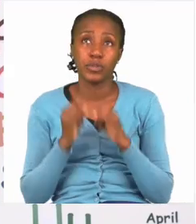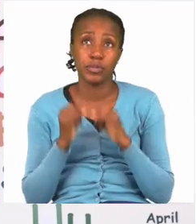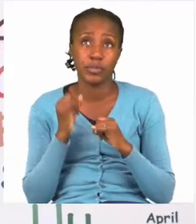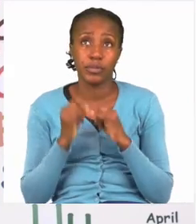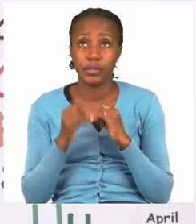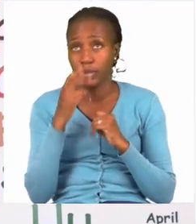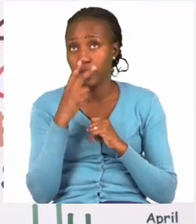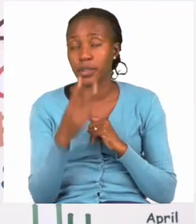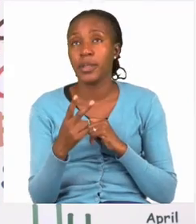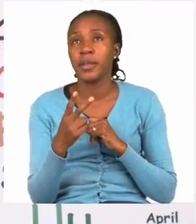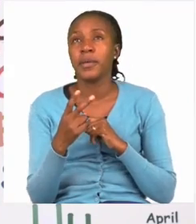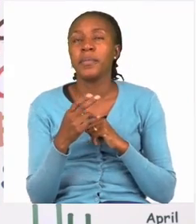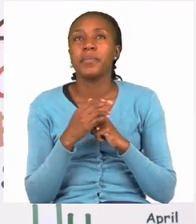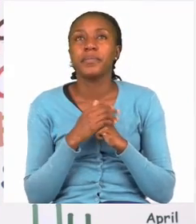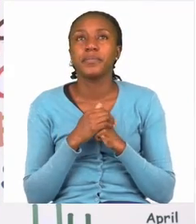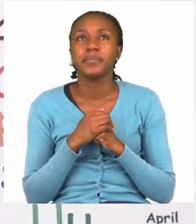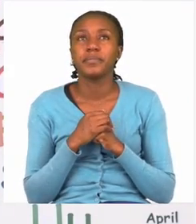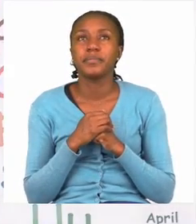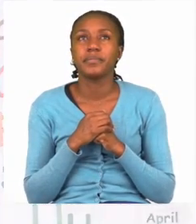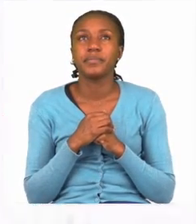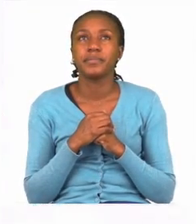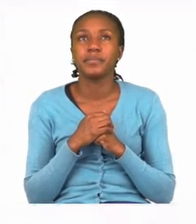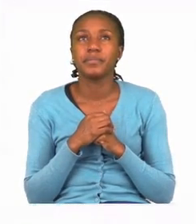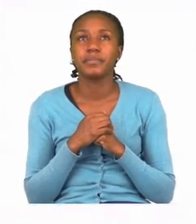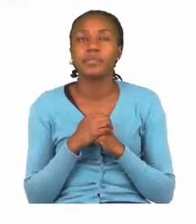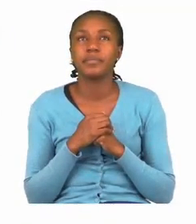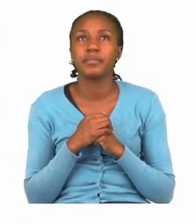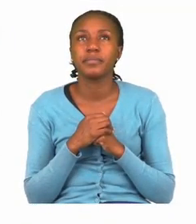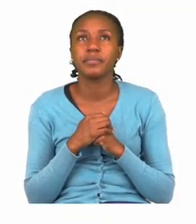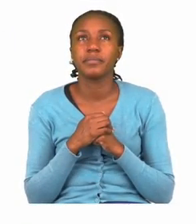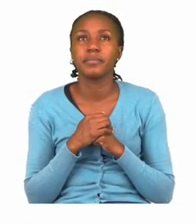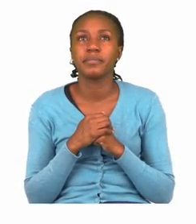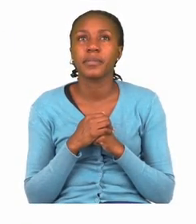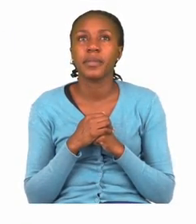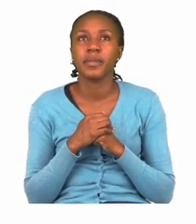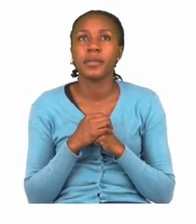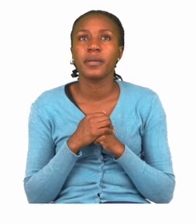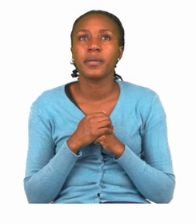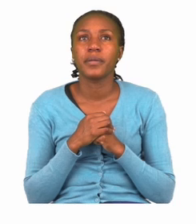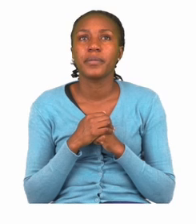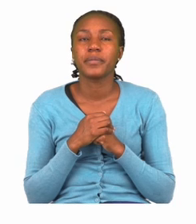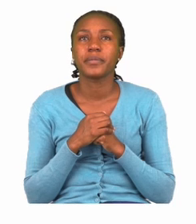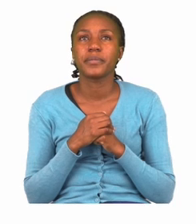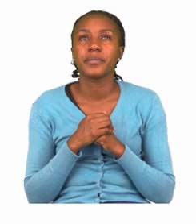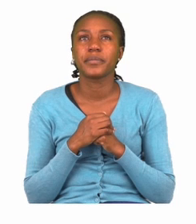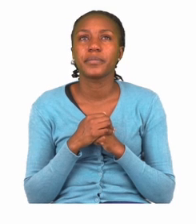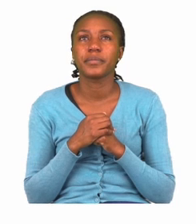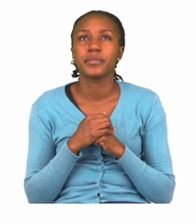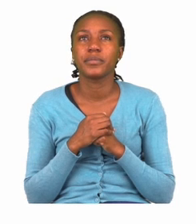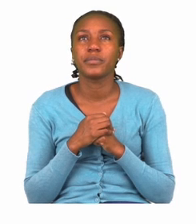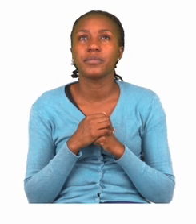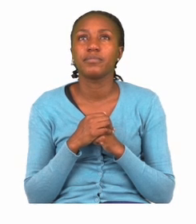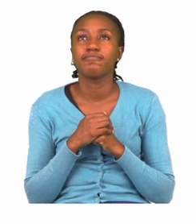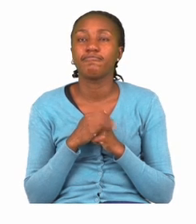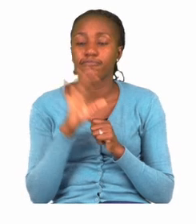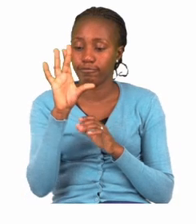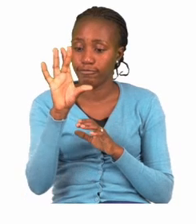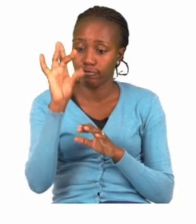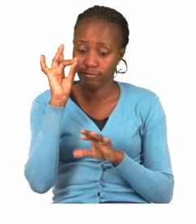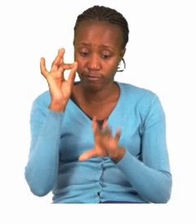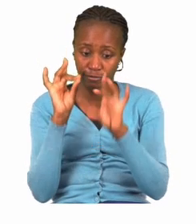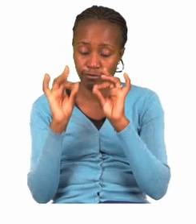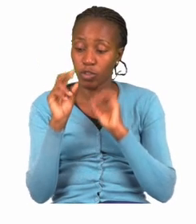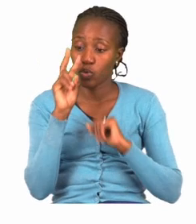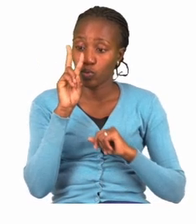part of your activity. Now here, you have to choose two